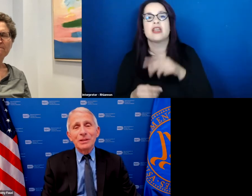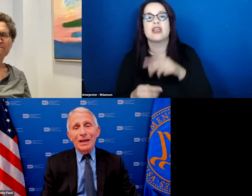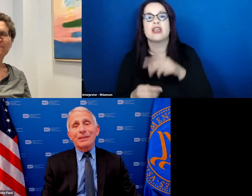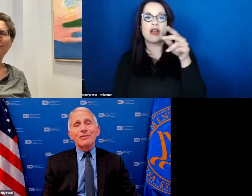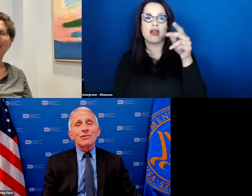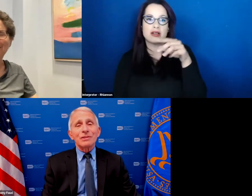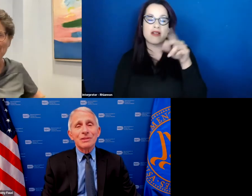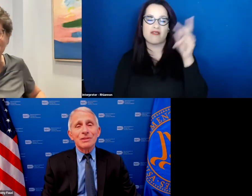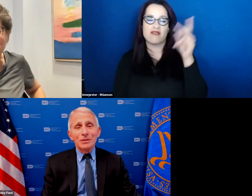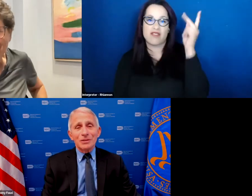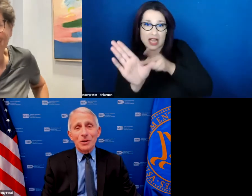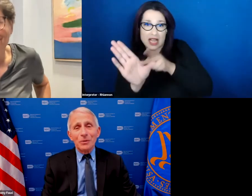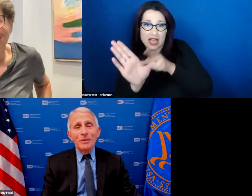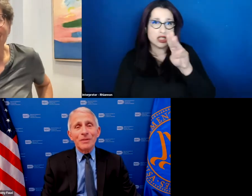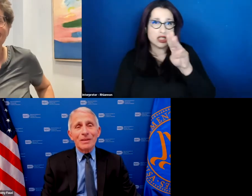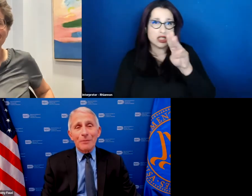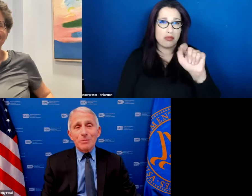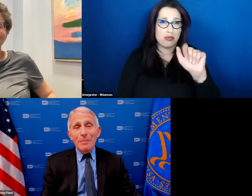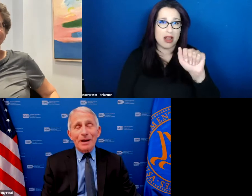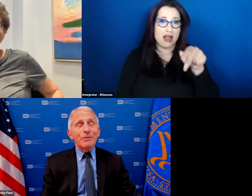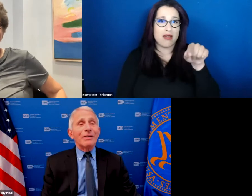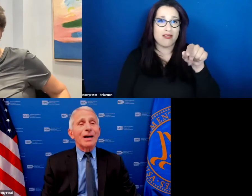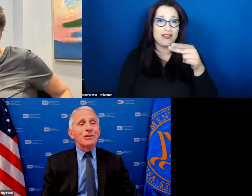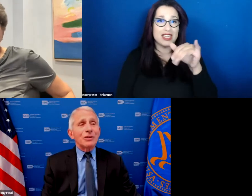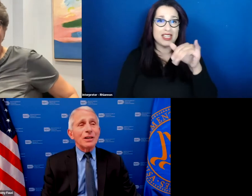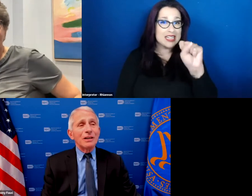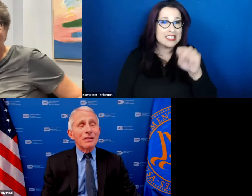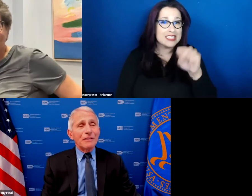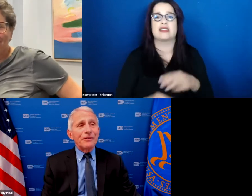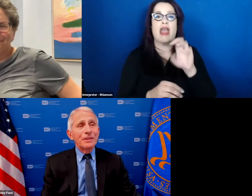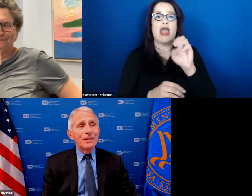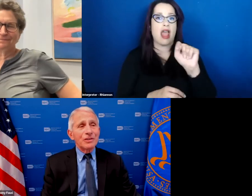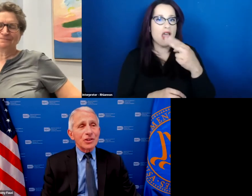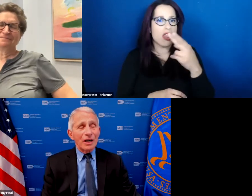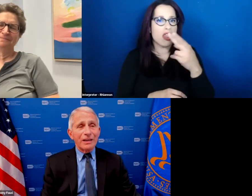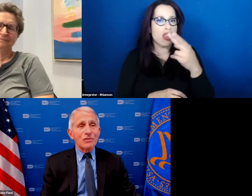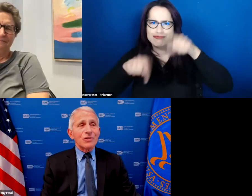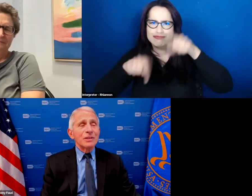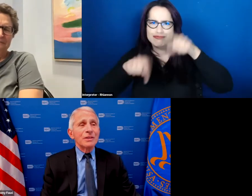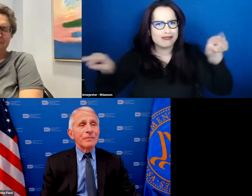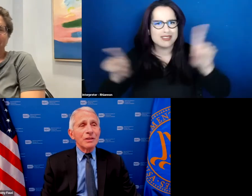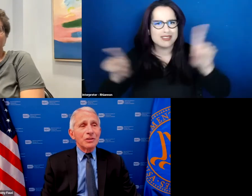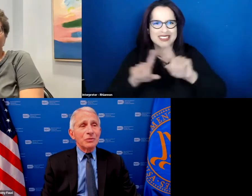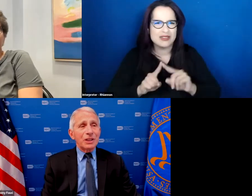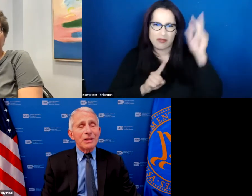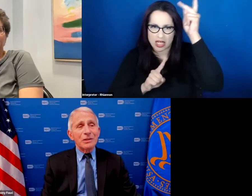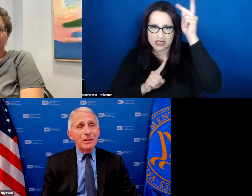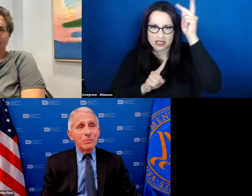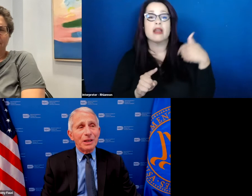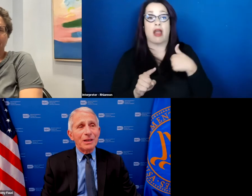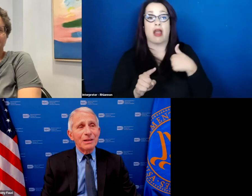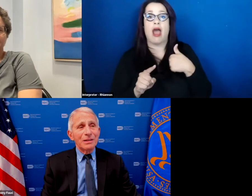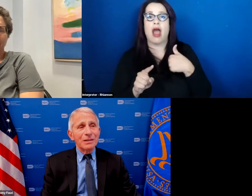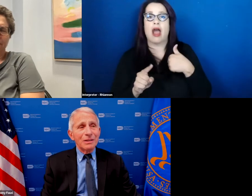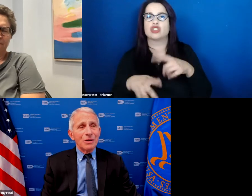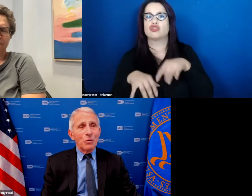ethics so that was my background i took enough science to kindle in